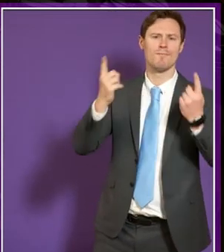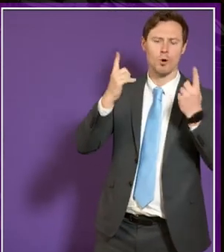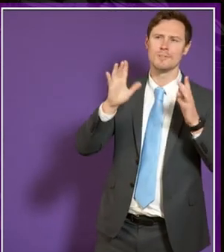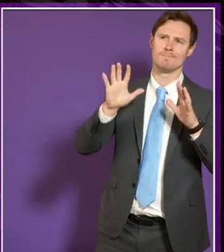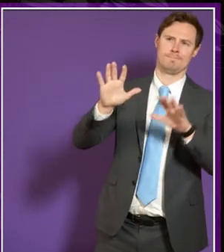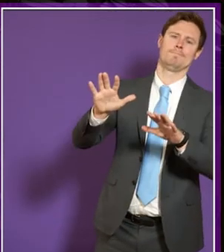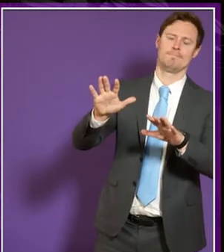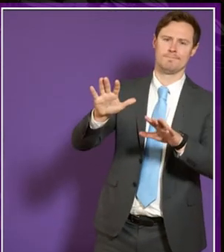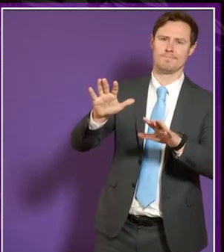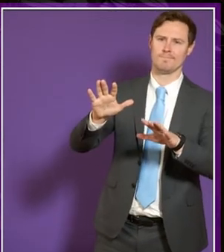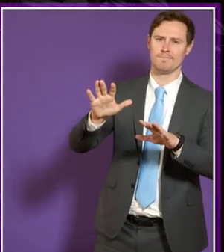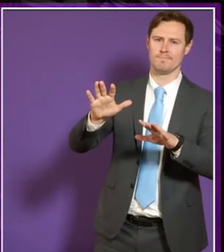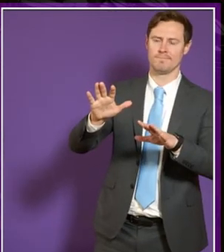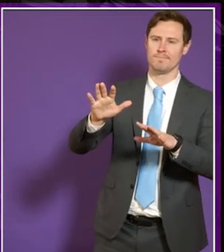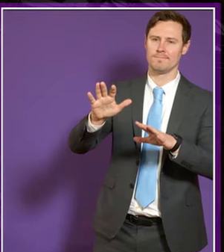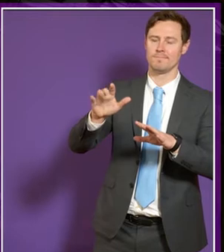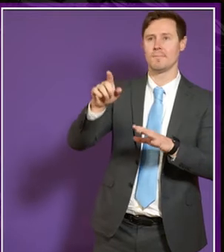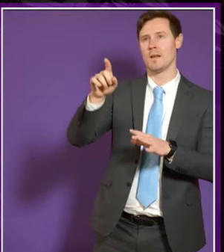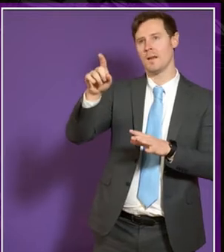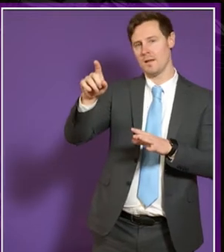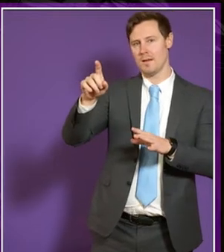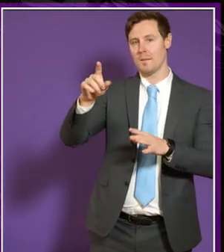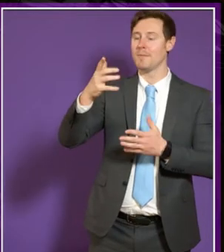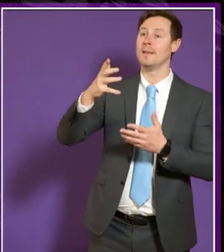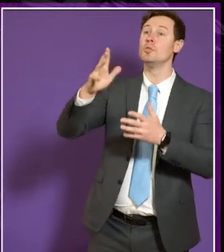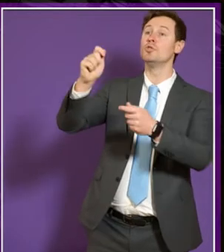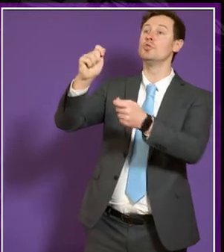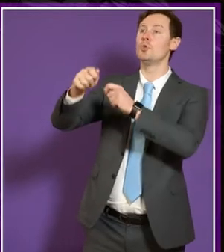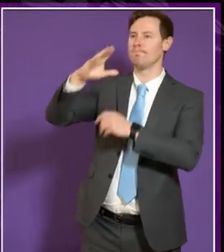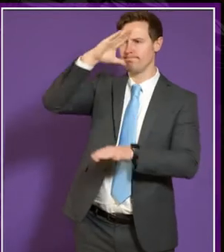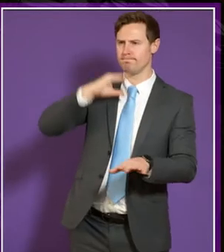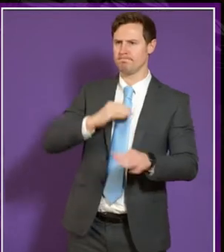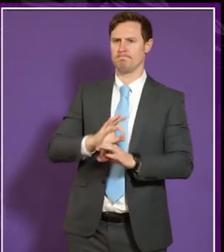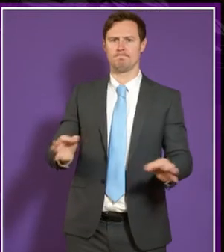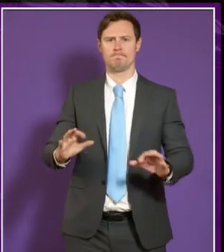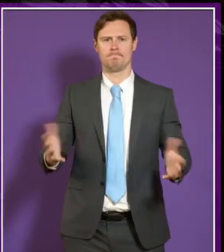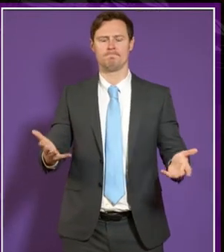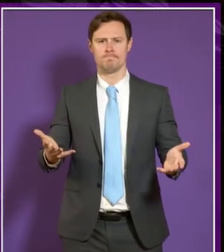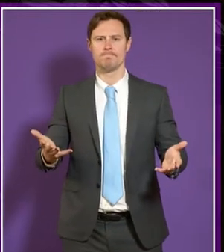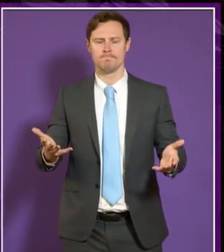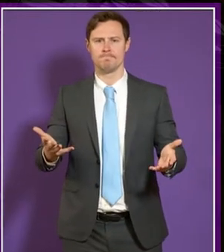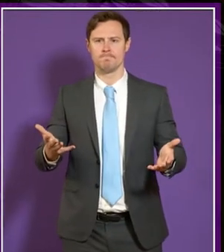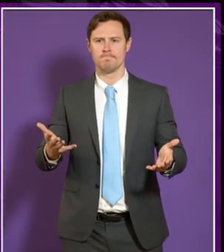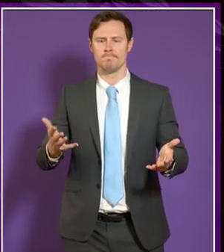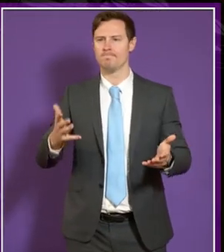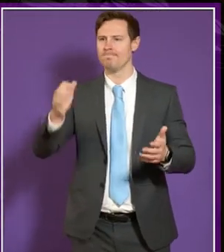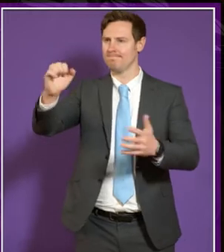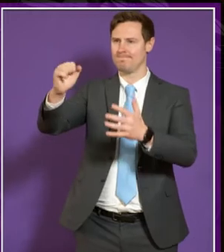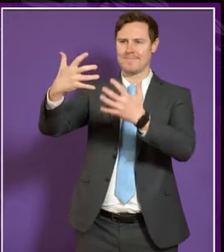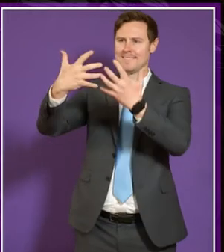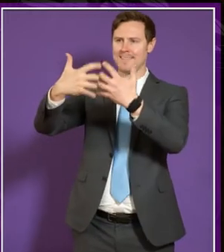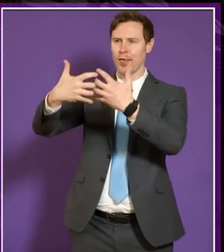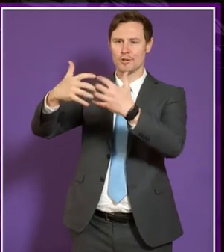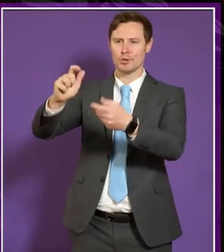when they've tried to bring about change without due notice because when it's a technology-based